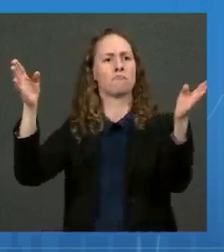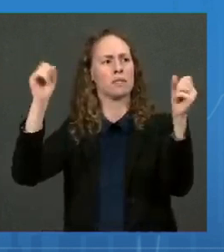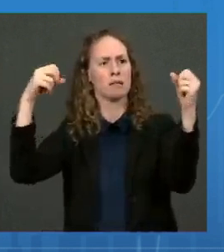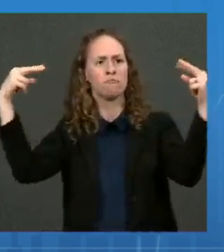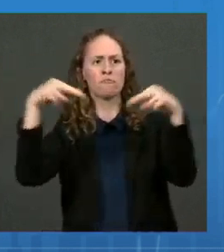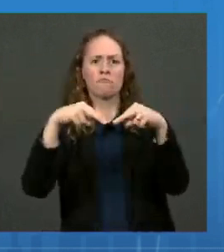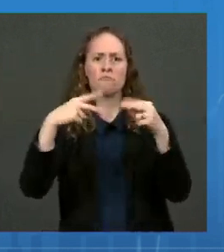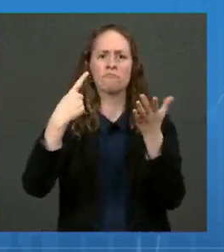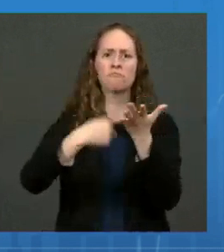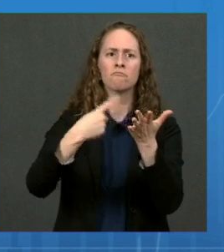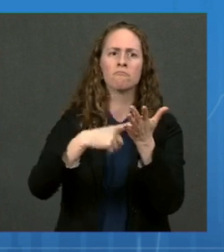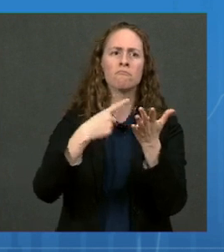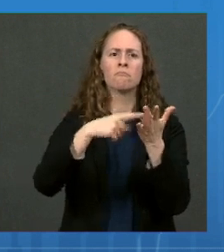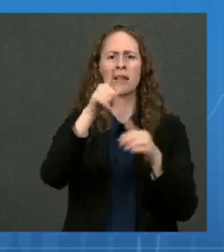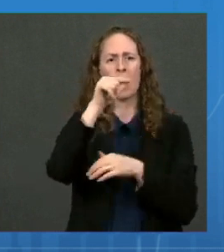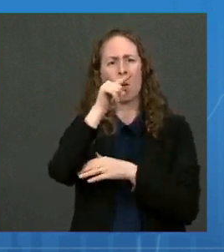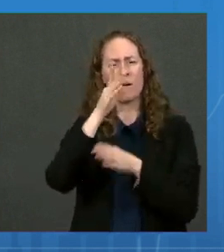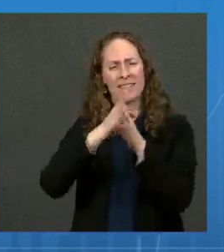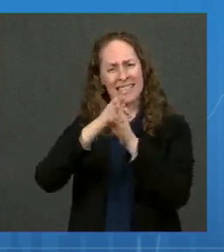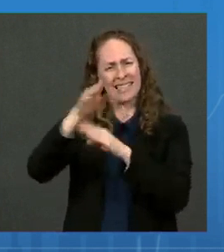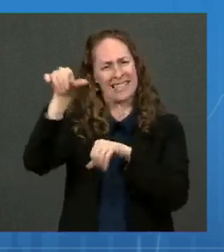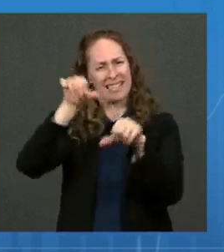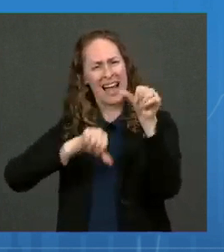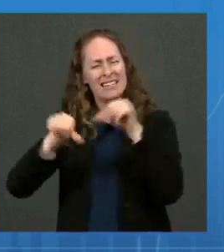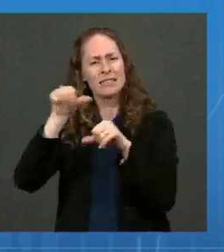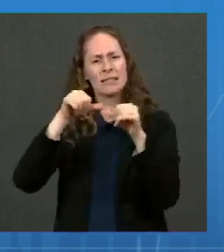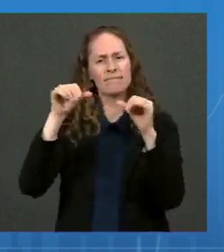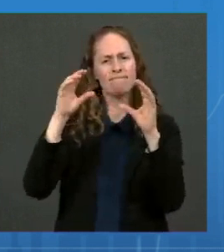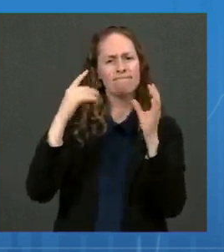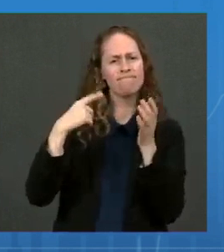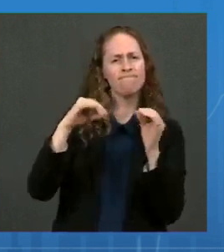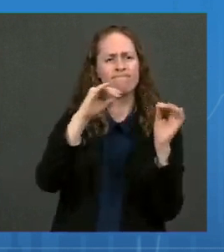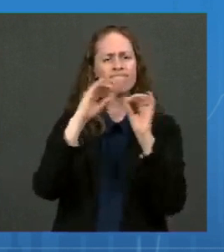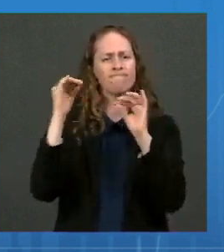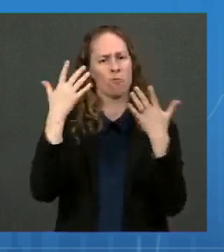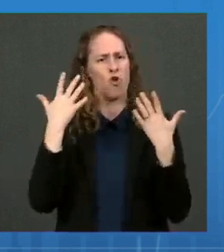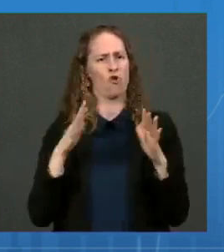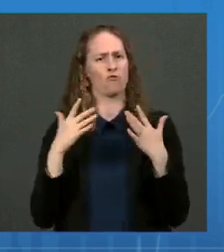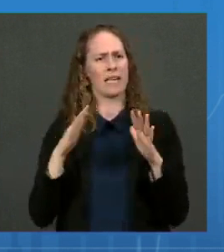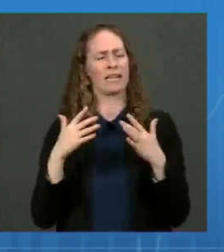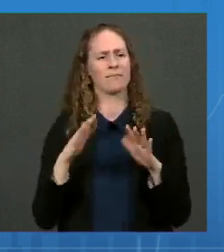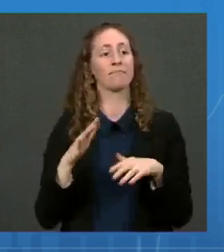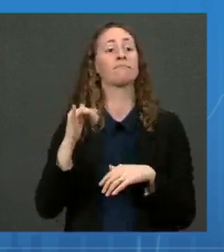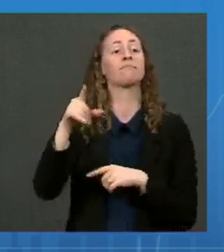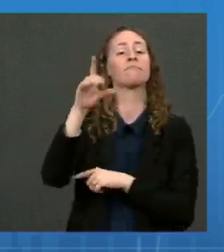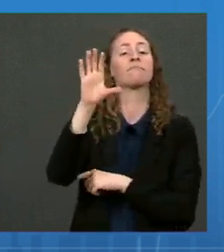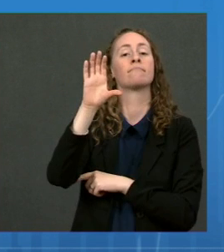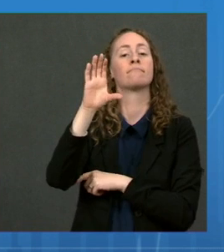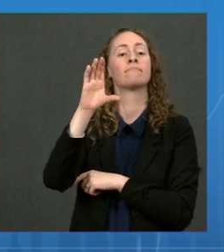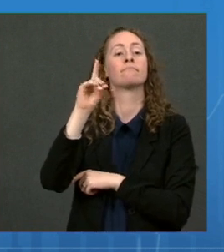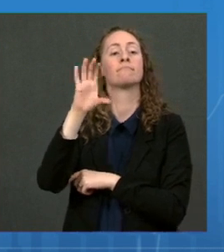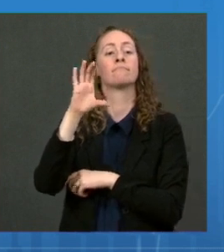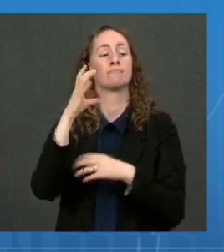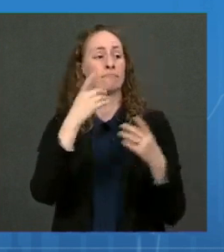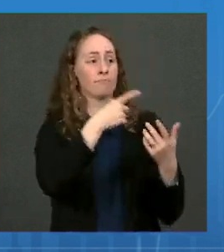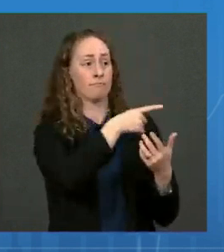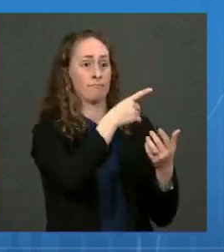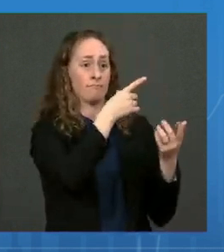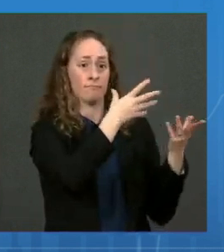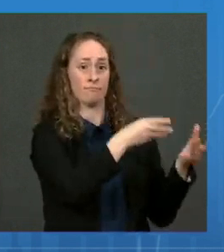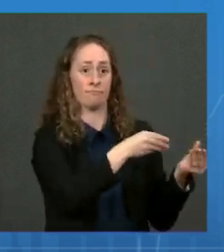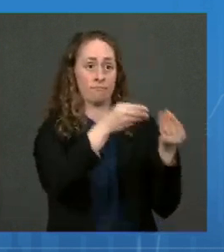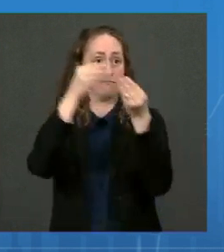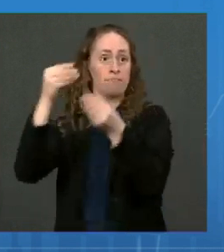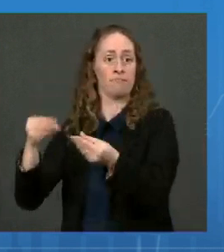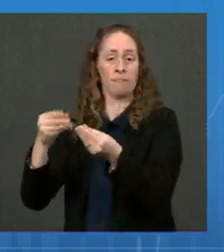data and on key questions. Then following the ACIP meeting, the CDC takes their input into account and makes a clinical recommendation